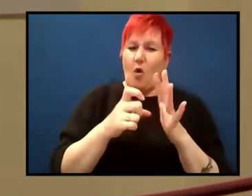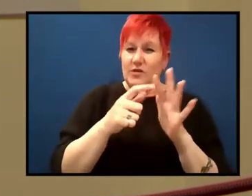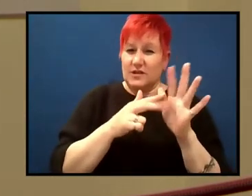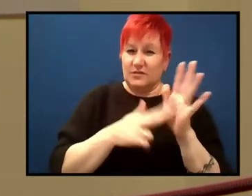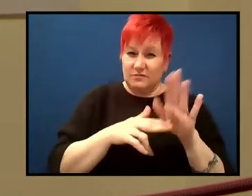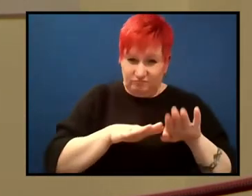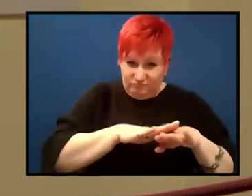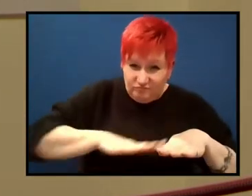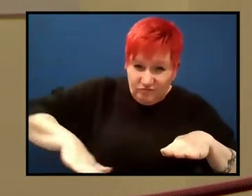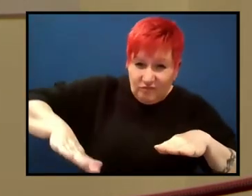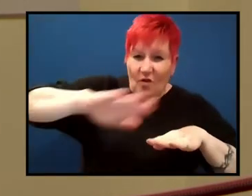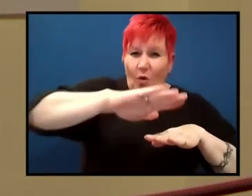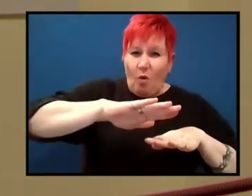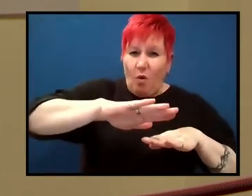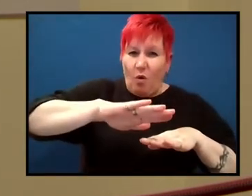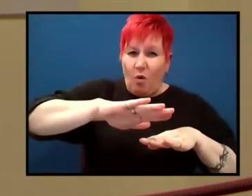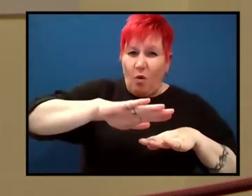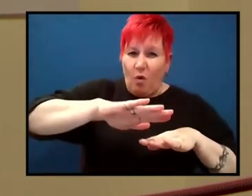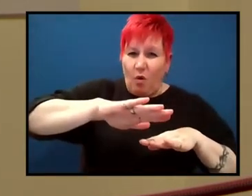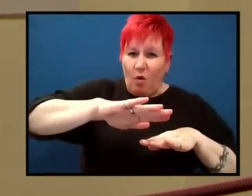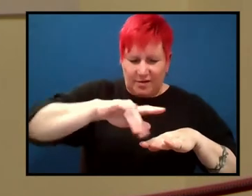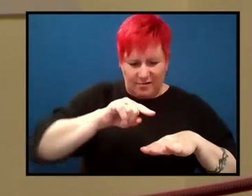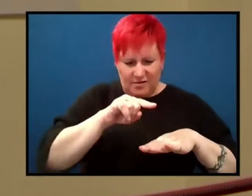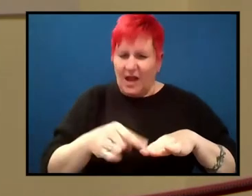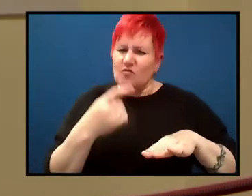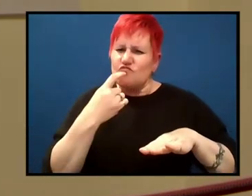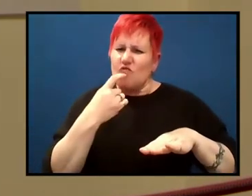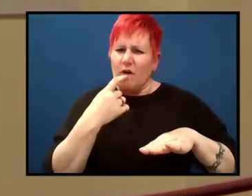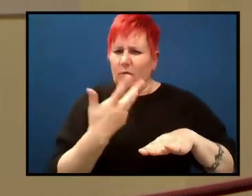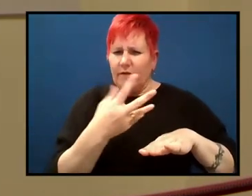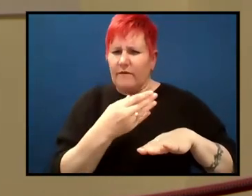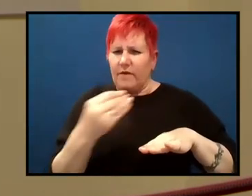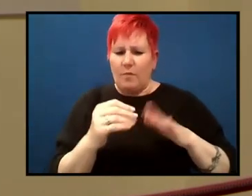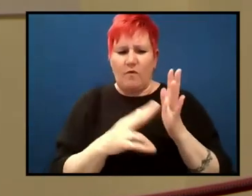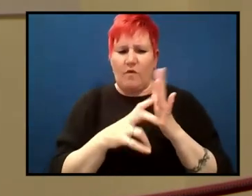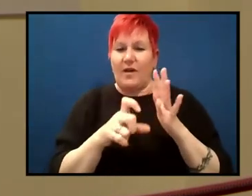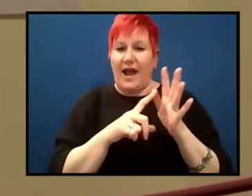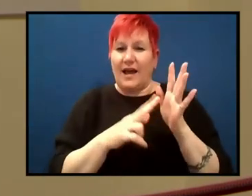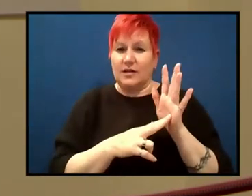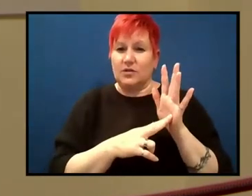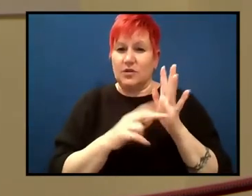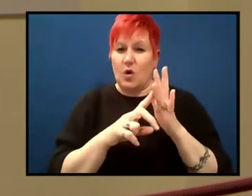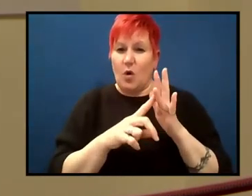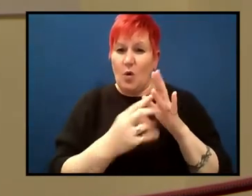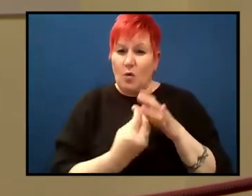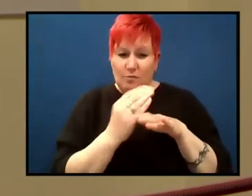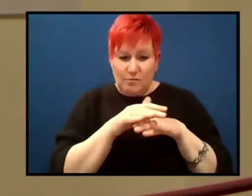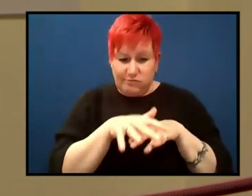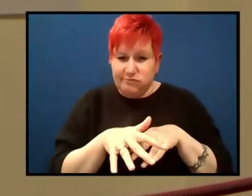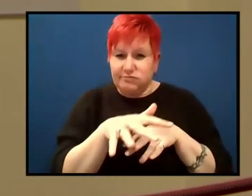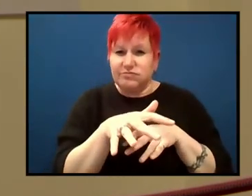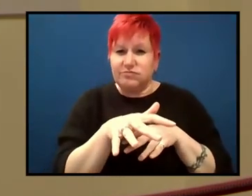uh, the rocks are formed by volcanic processes and it is laid out in lines that are